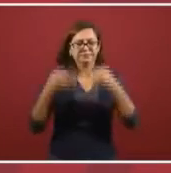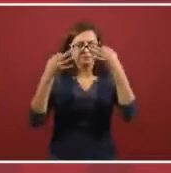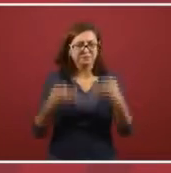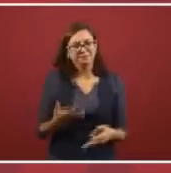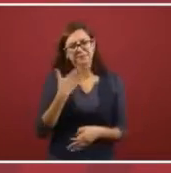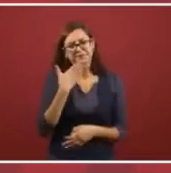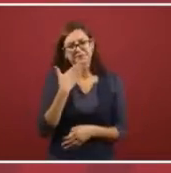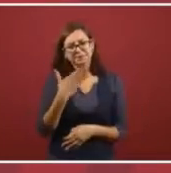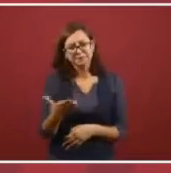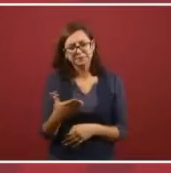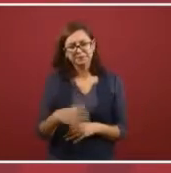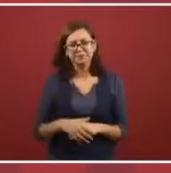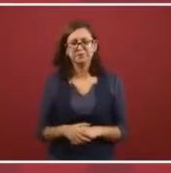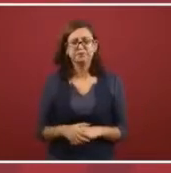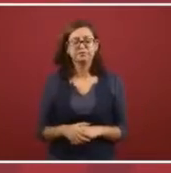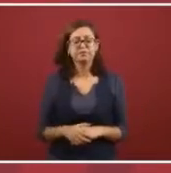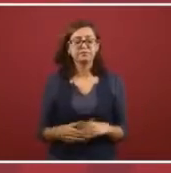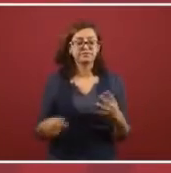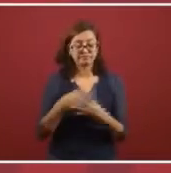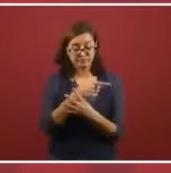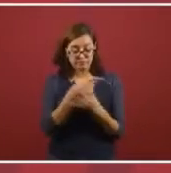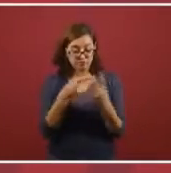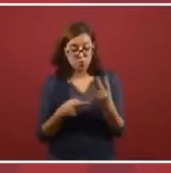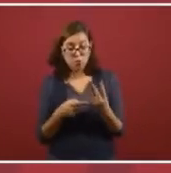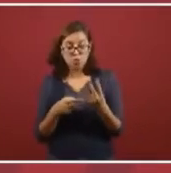from the, uh, sector of health.